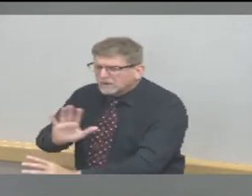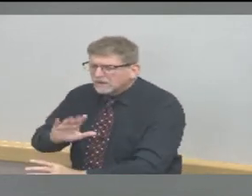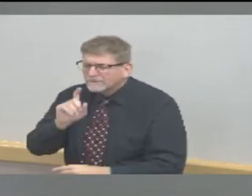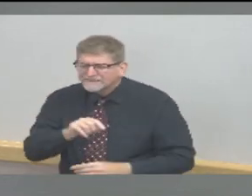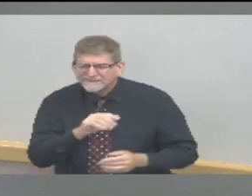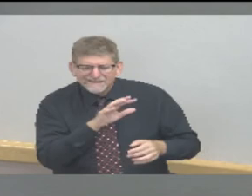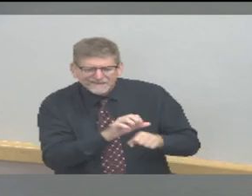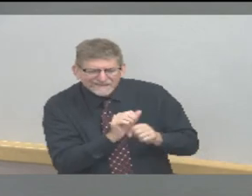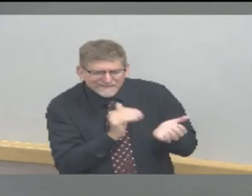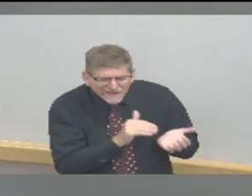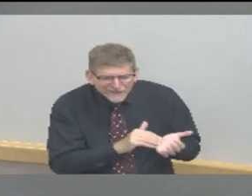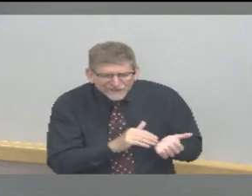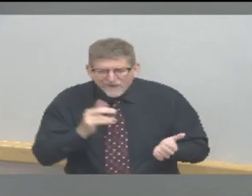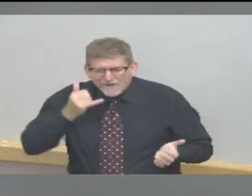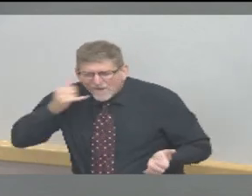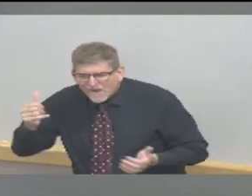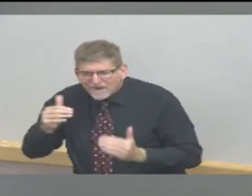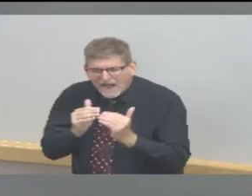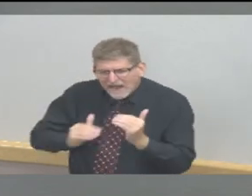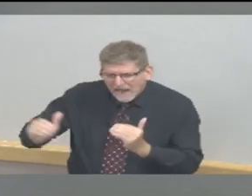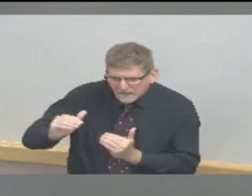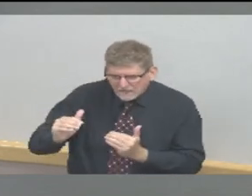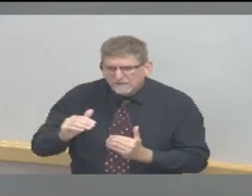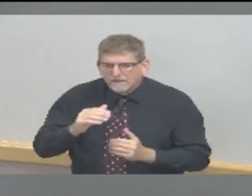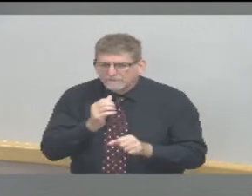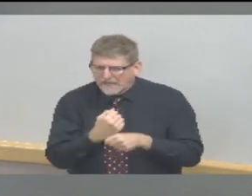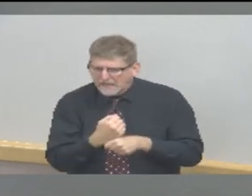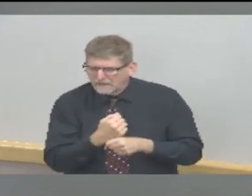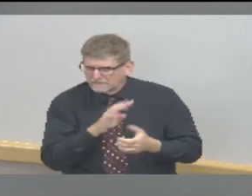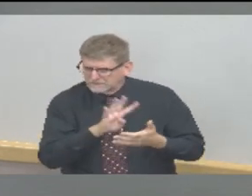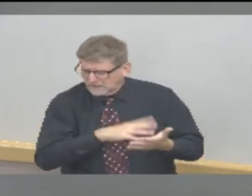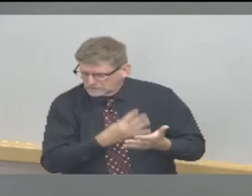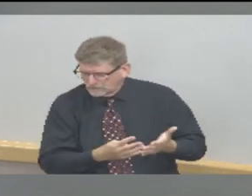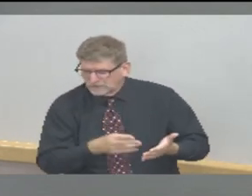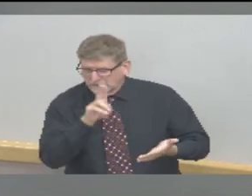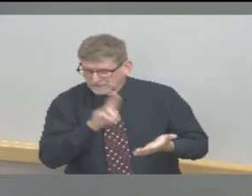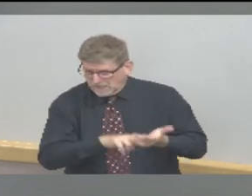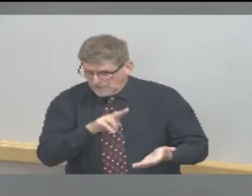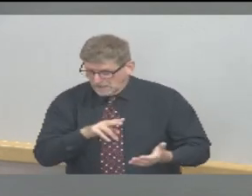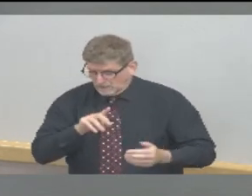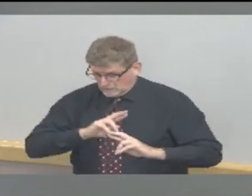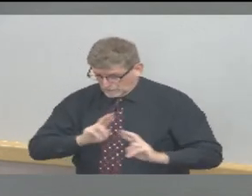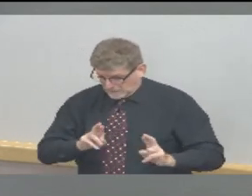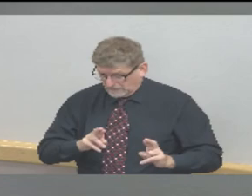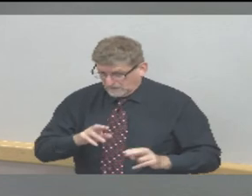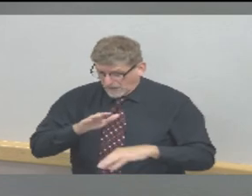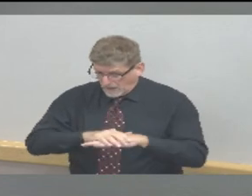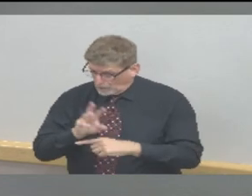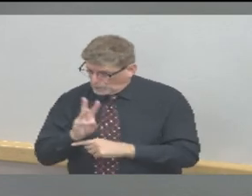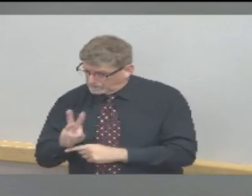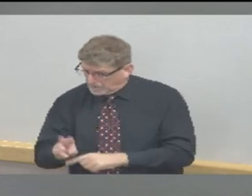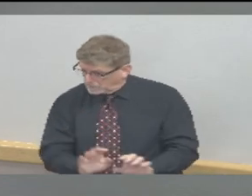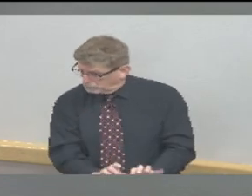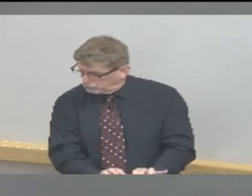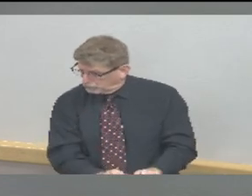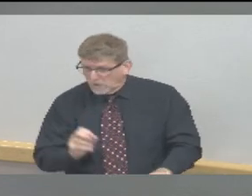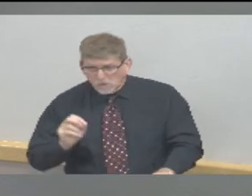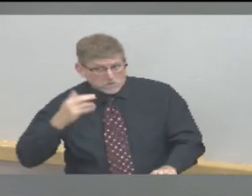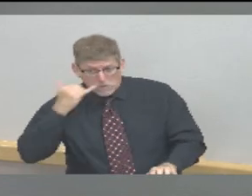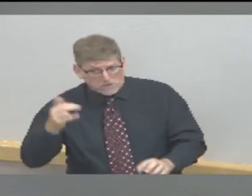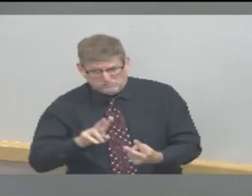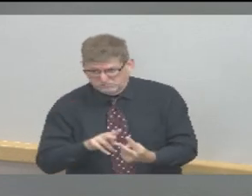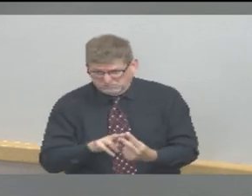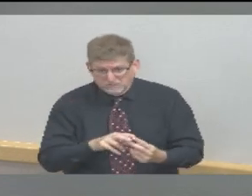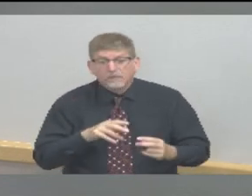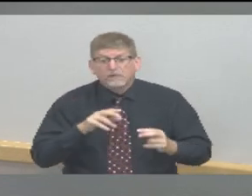testing should register either on their website or by telephone that